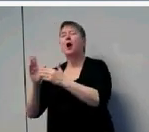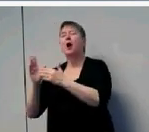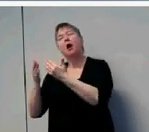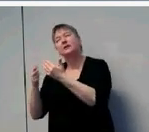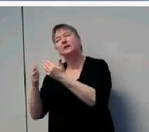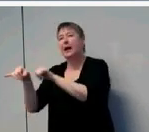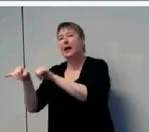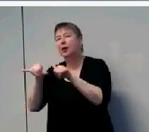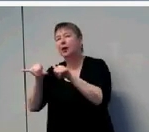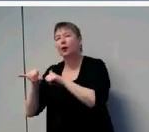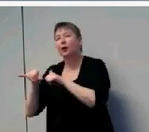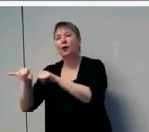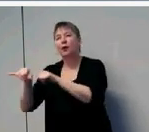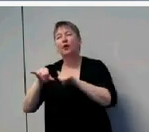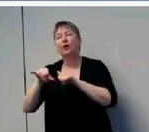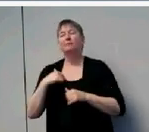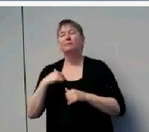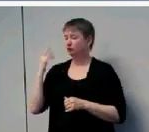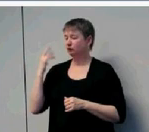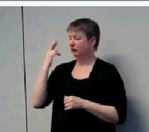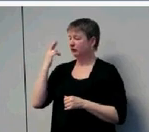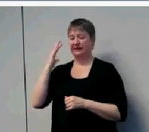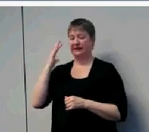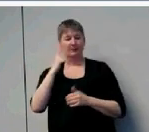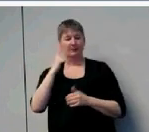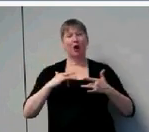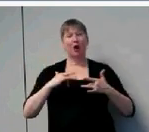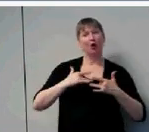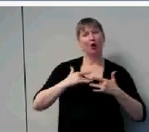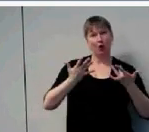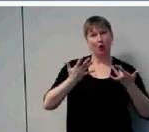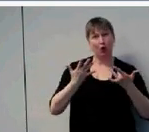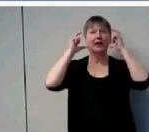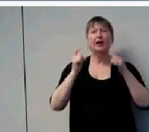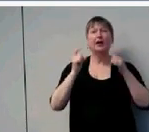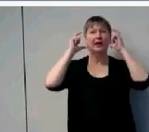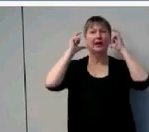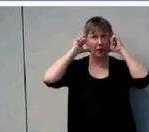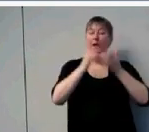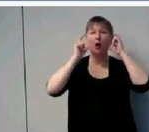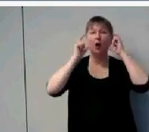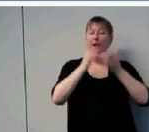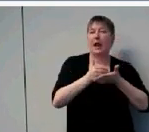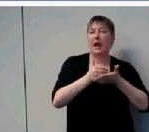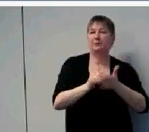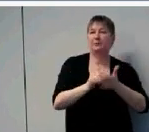it still suggests that early fitting puts children in a better developmental circumstance. I've heard Bruce Tomlin